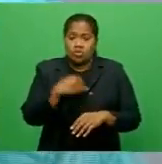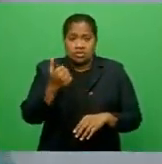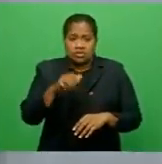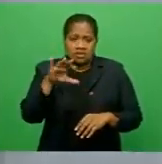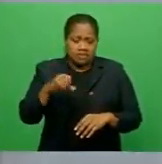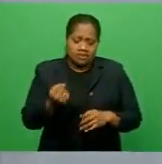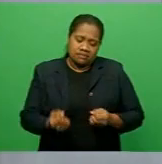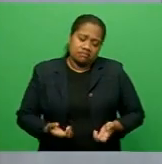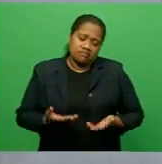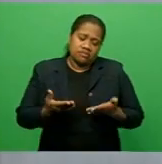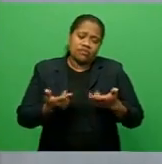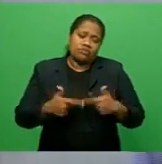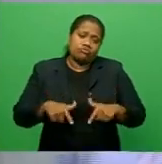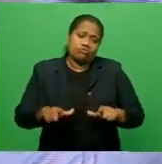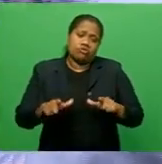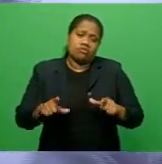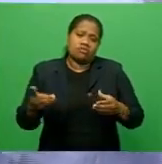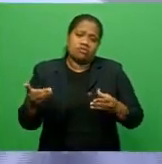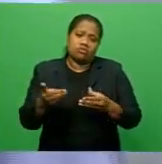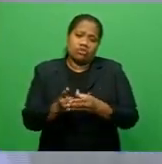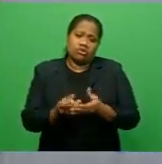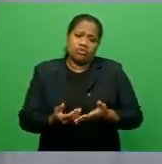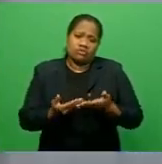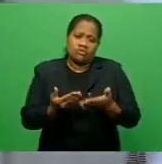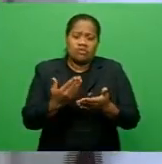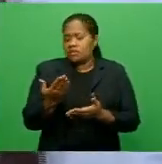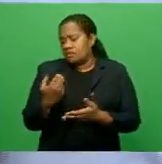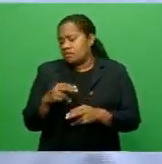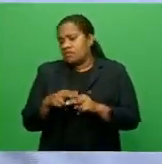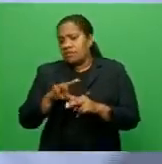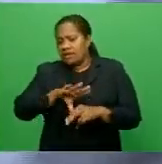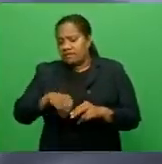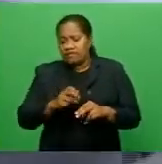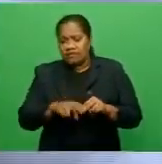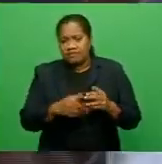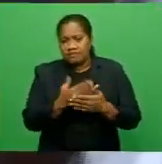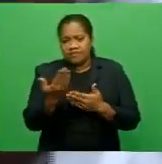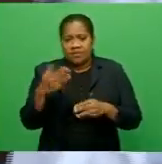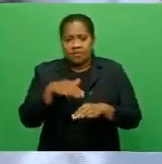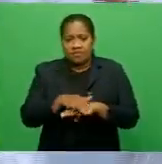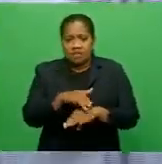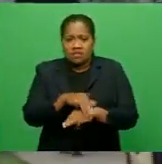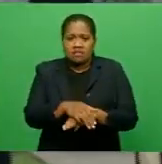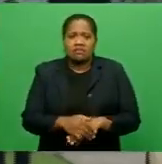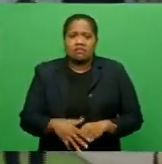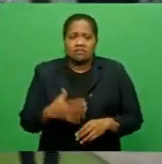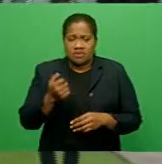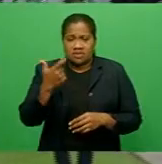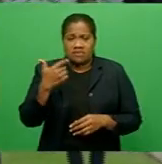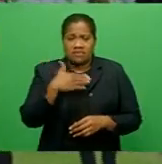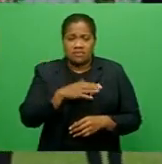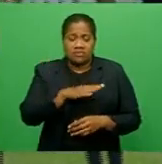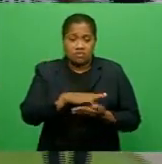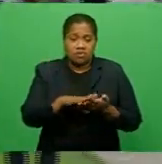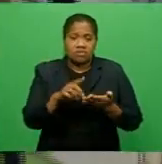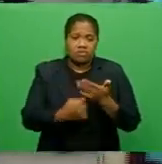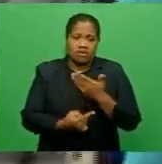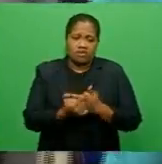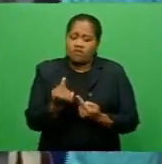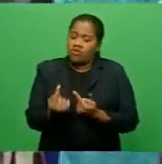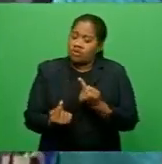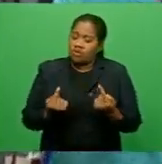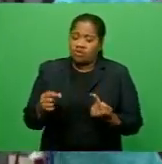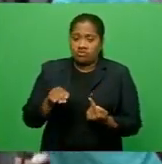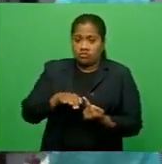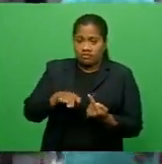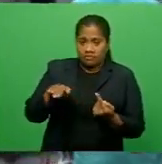and report to the nearest police station every last Friday of the month. A bail bond of $700 has also been set for each accused,